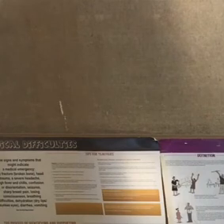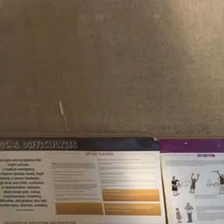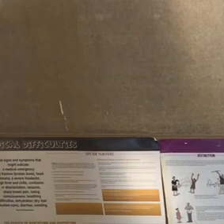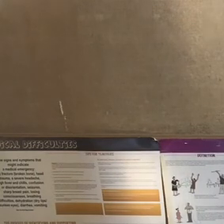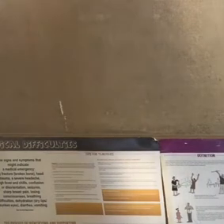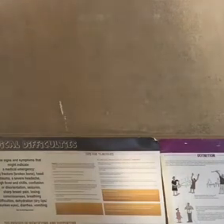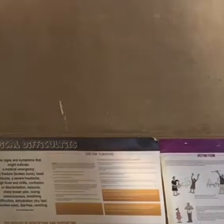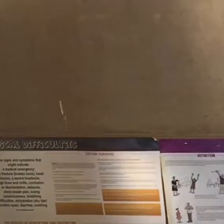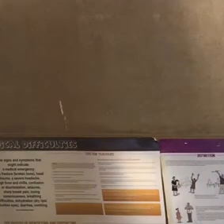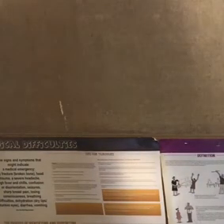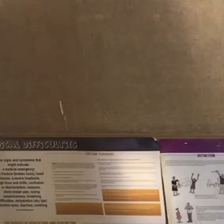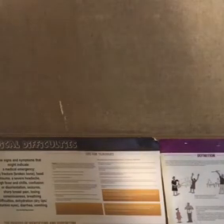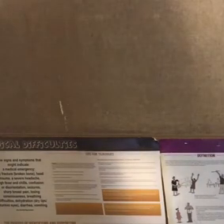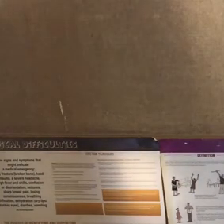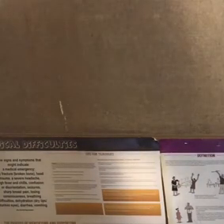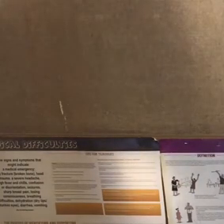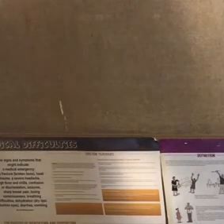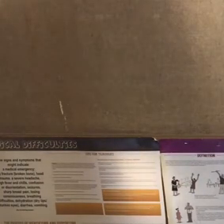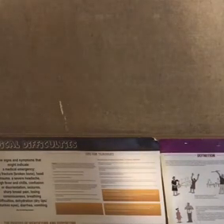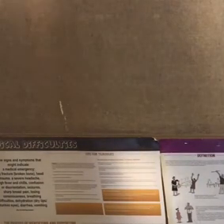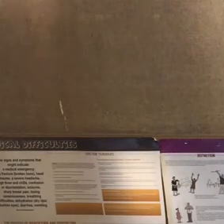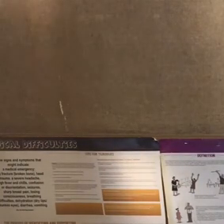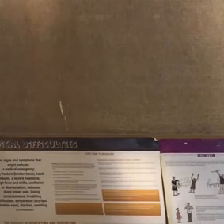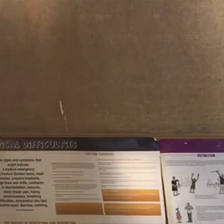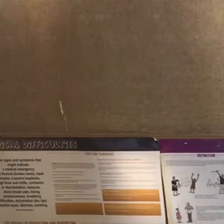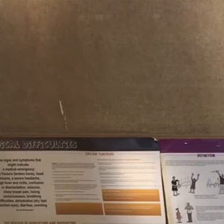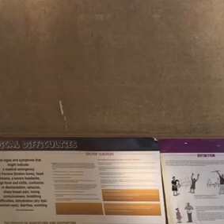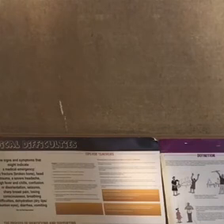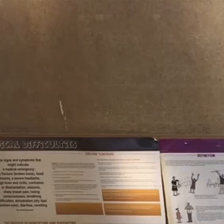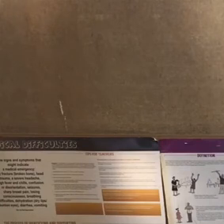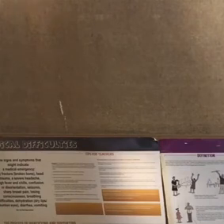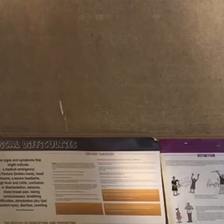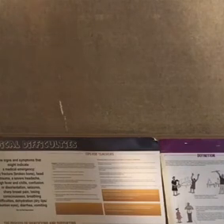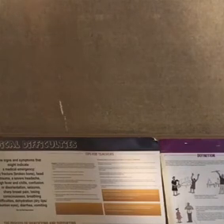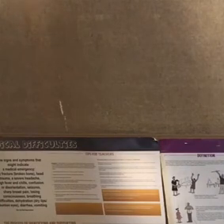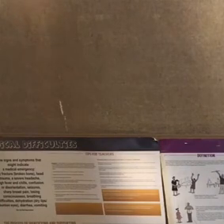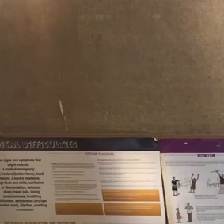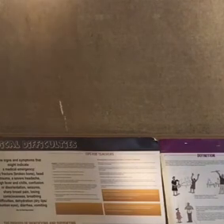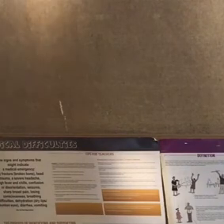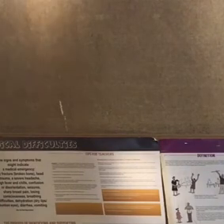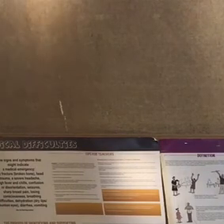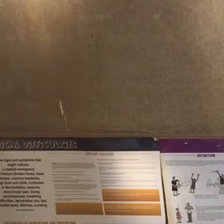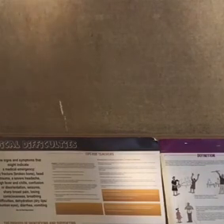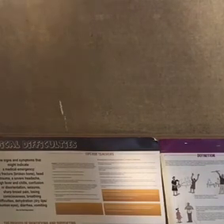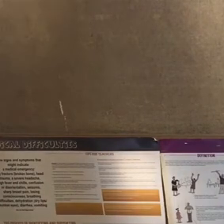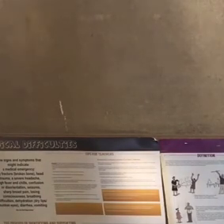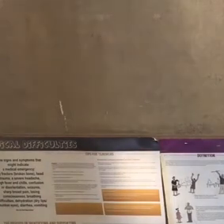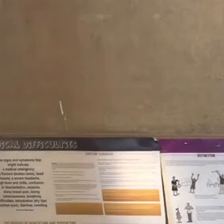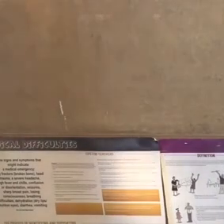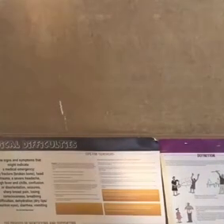of the learners so a pre primary learner if he can do it she goes over to